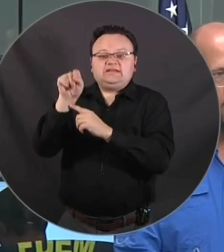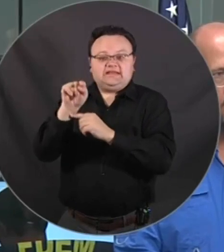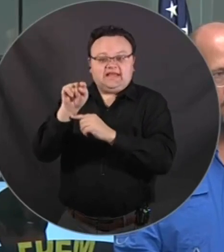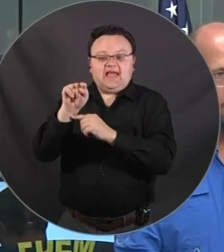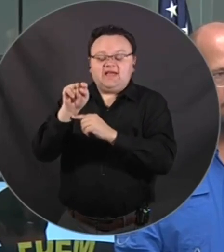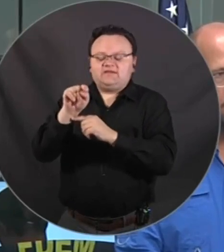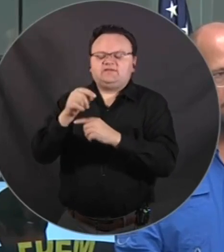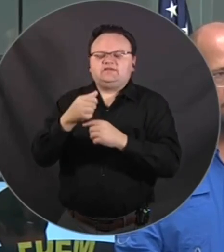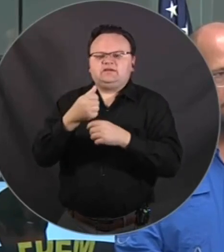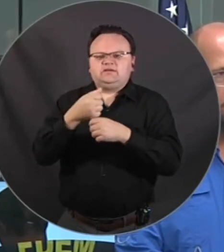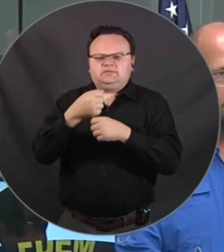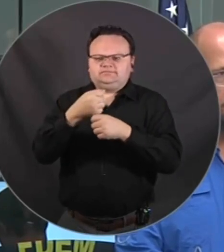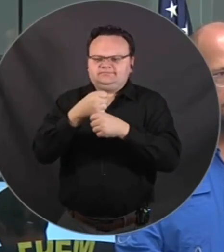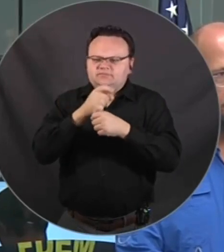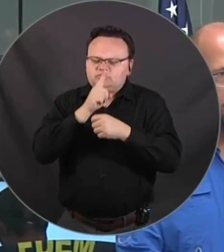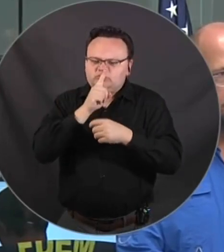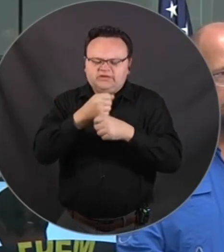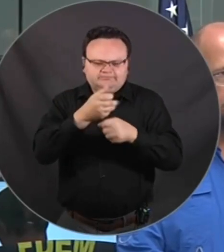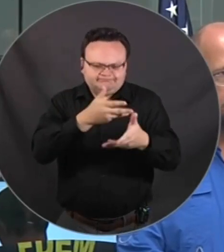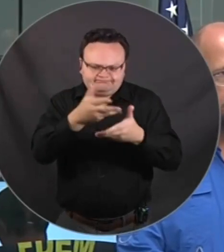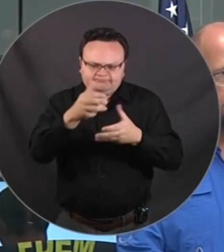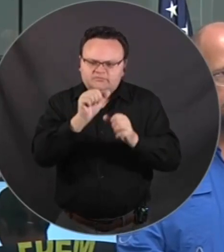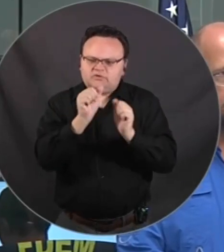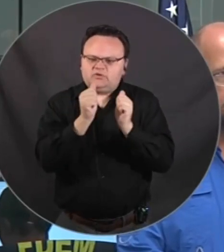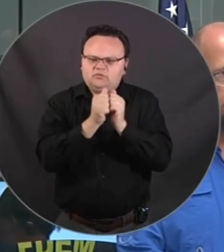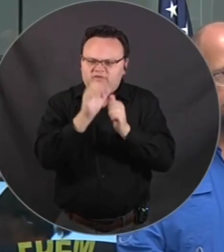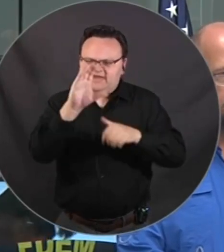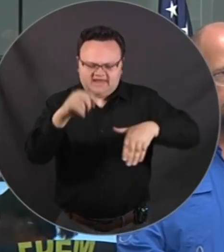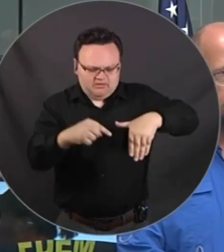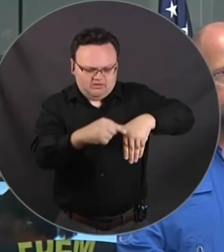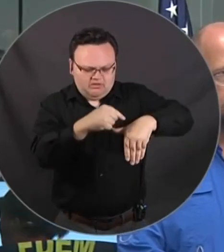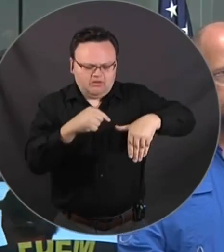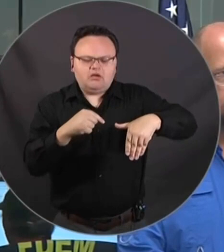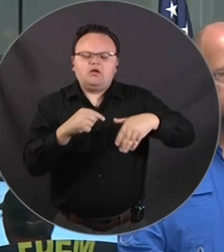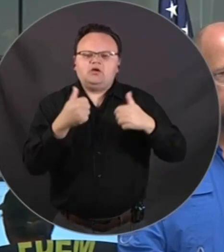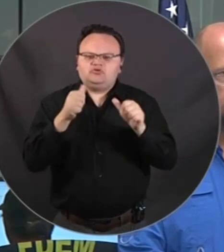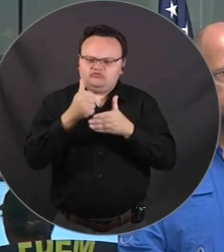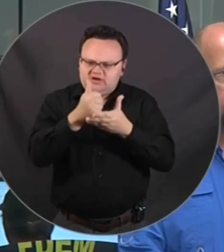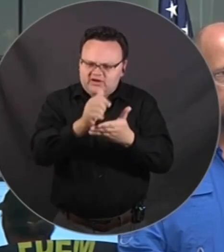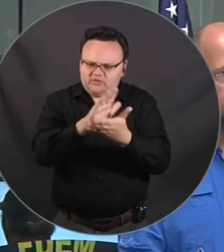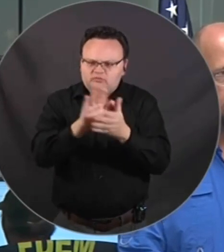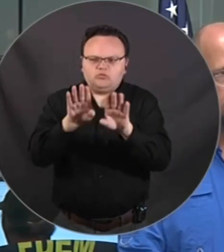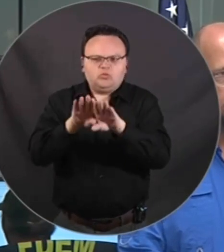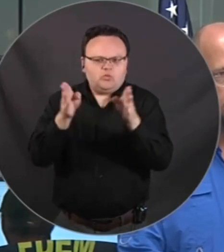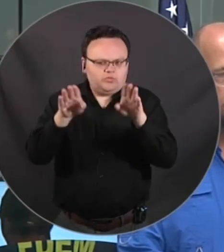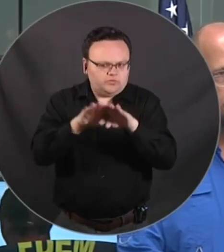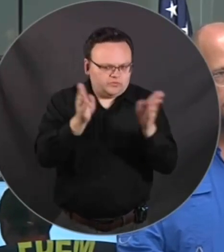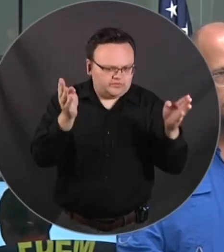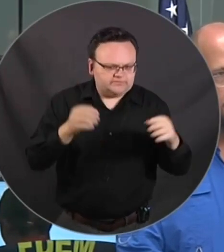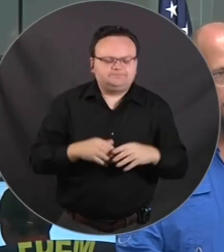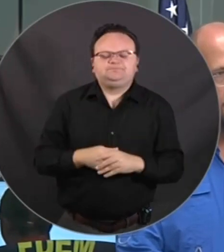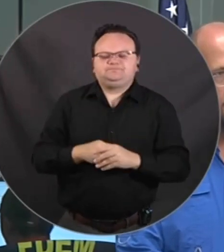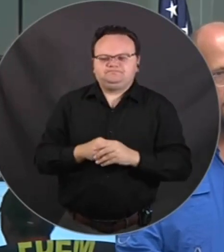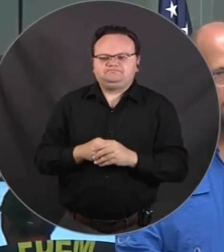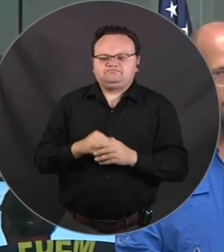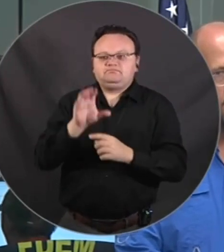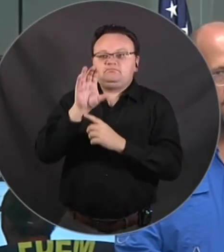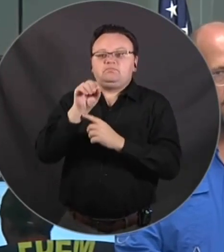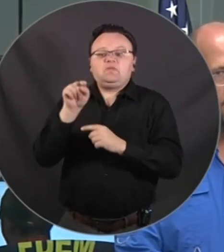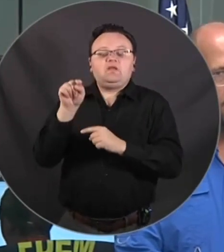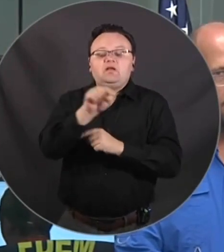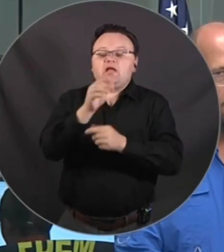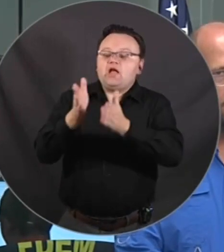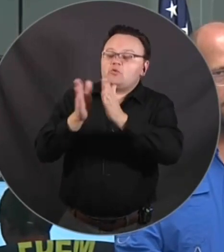back up and running as quickly as possible. We're also fulfilling missions for counties. There have been 1100